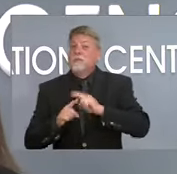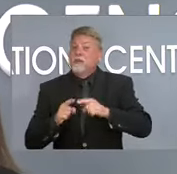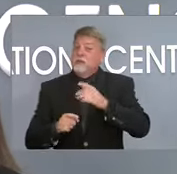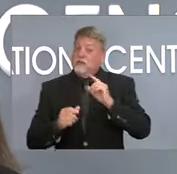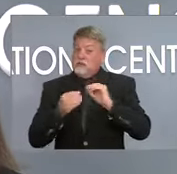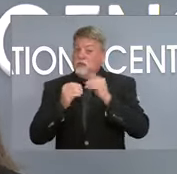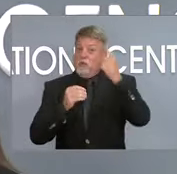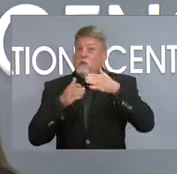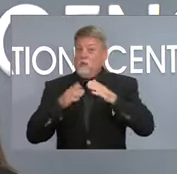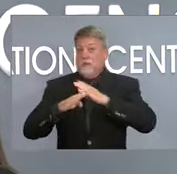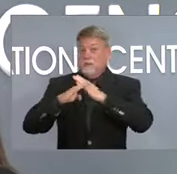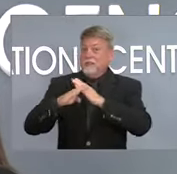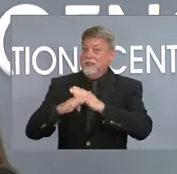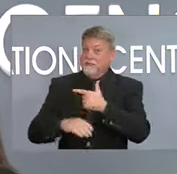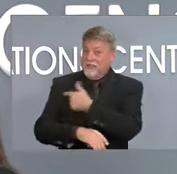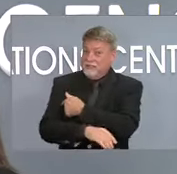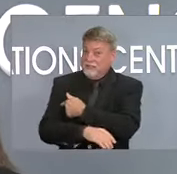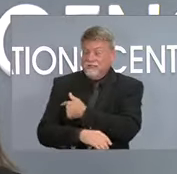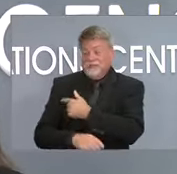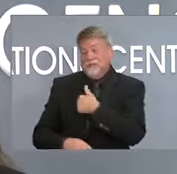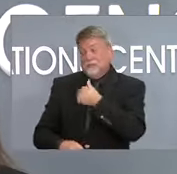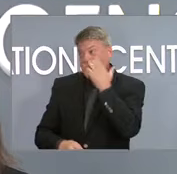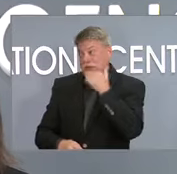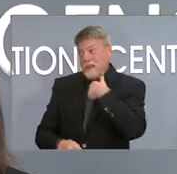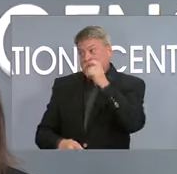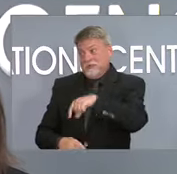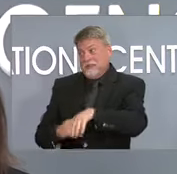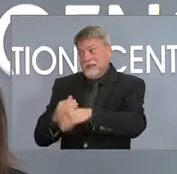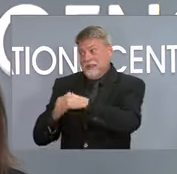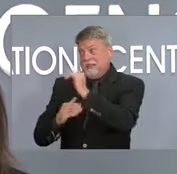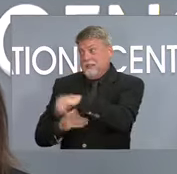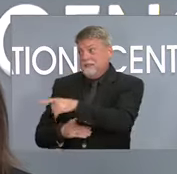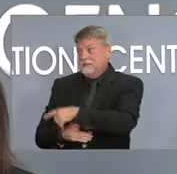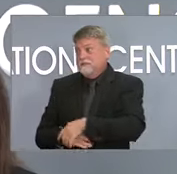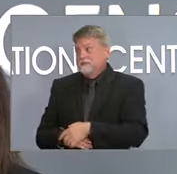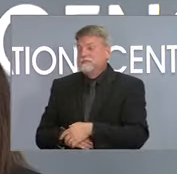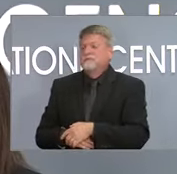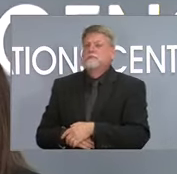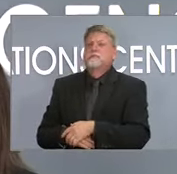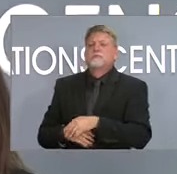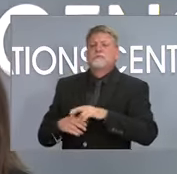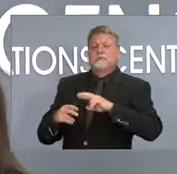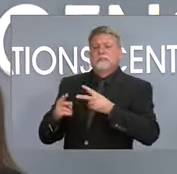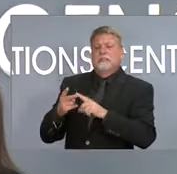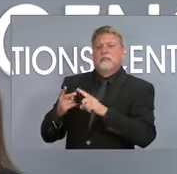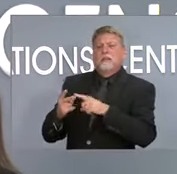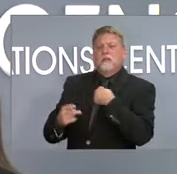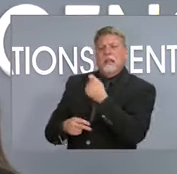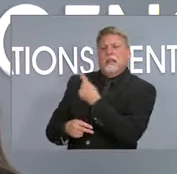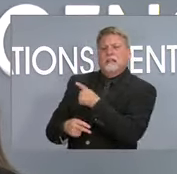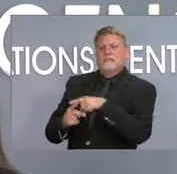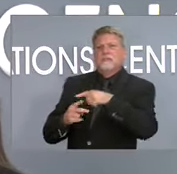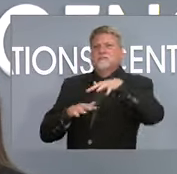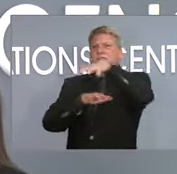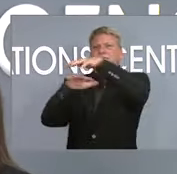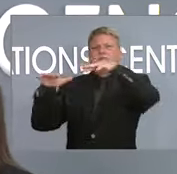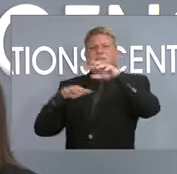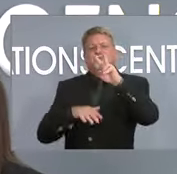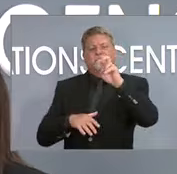vaccines. So we don't want to lose sight of that. And I'd also like to ask about ventilation, particularly in schools. When the